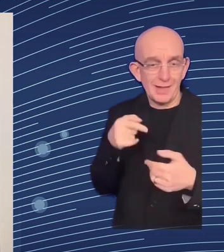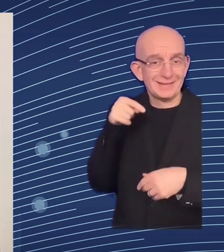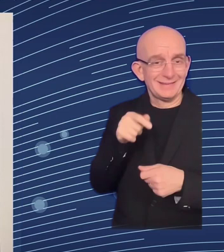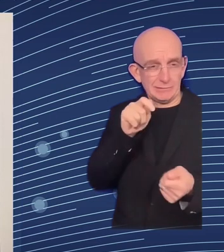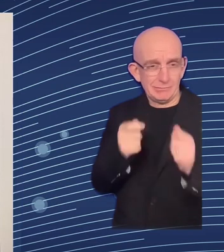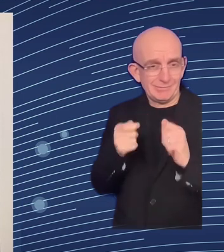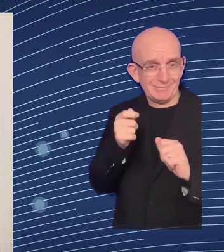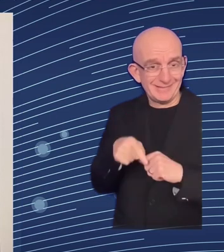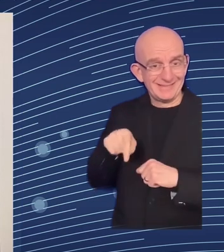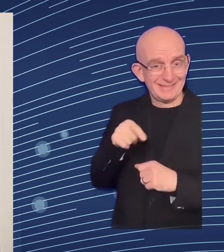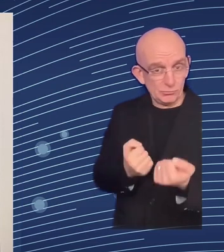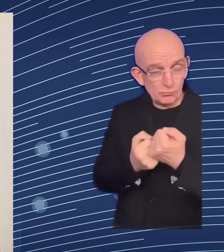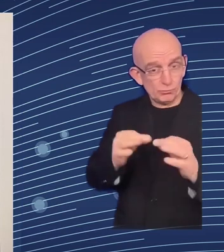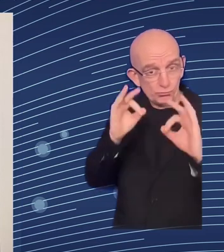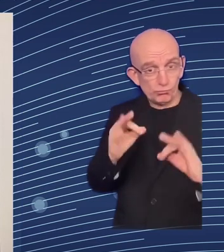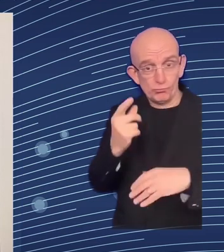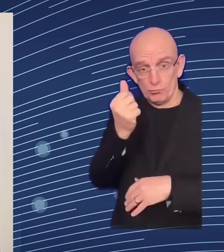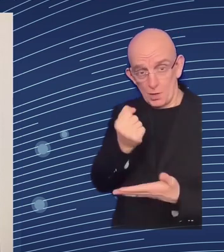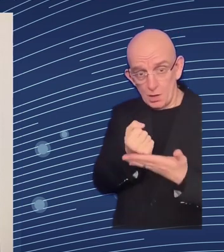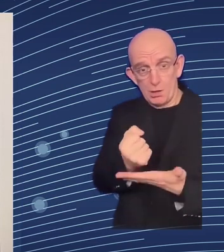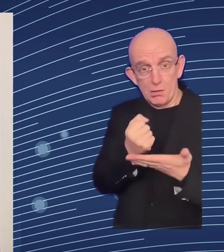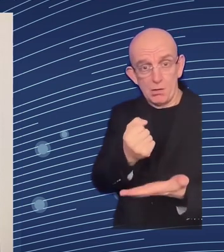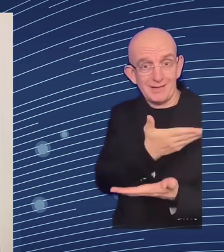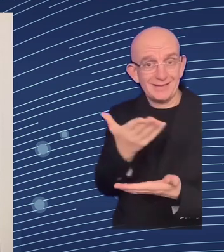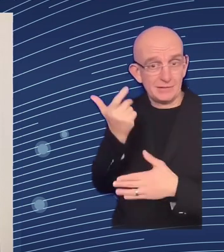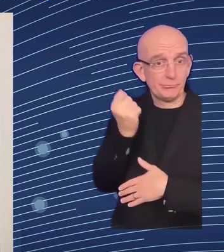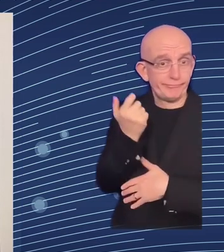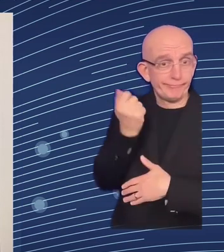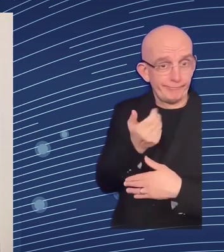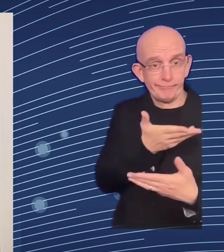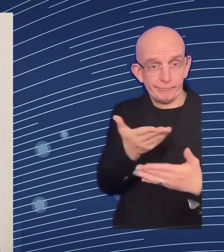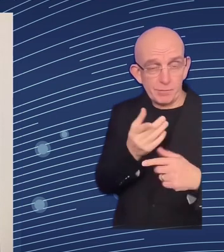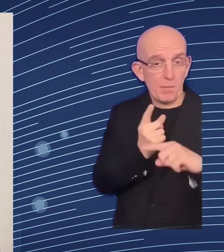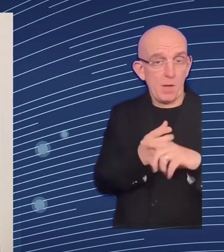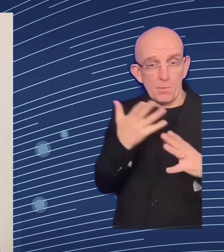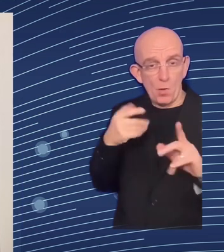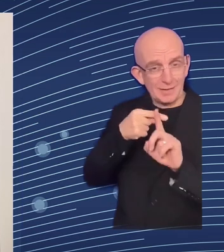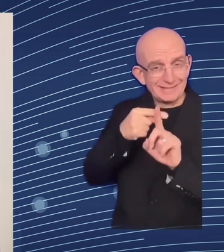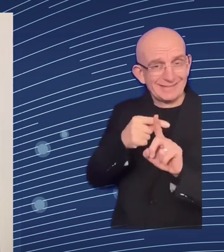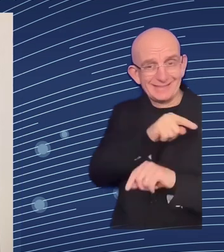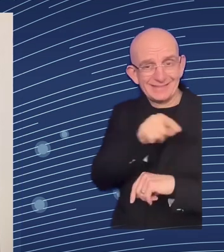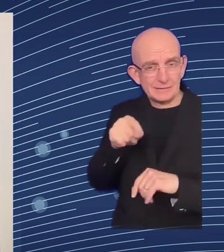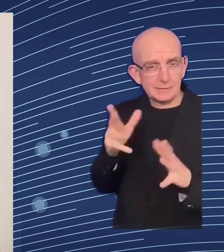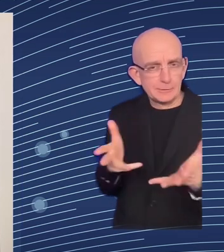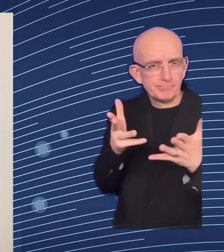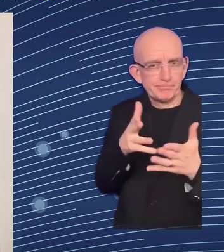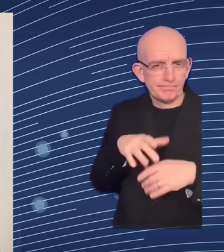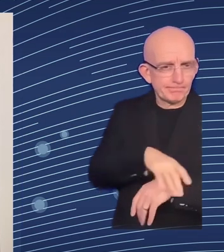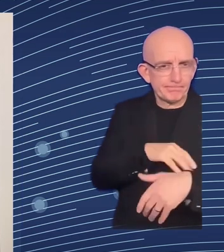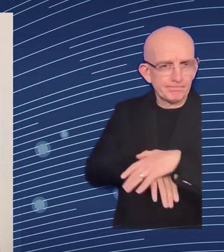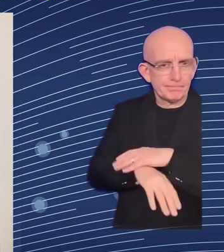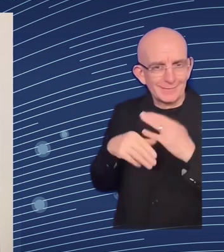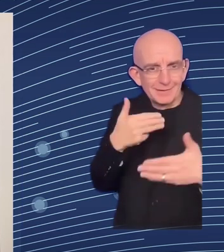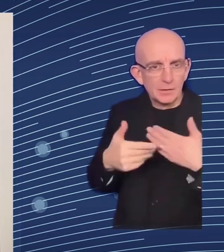complemented with a strong care component all this coupled as commissioner schmidt said on the focus on